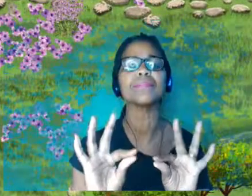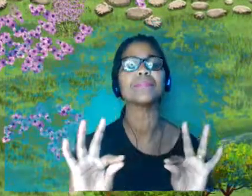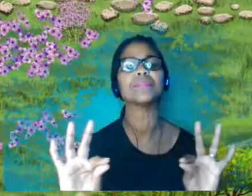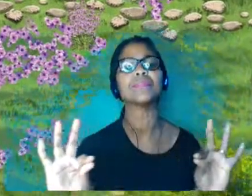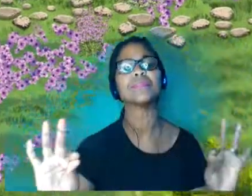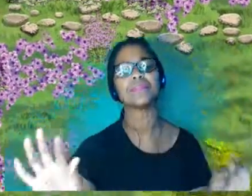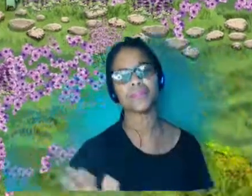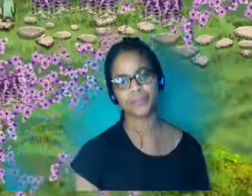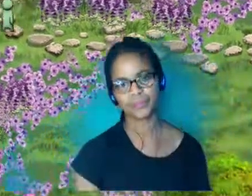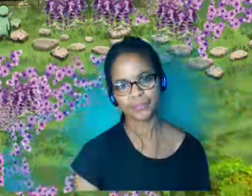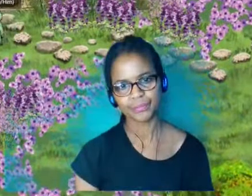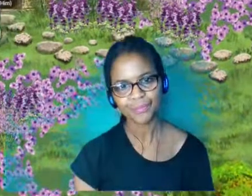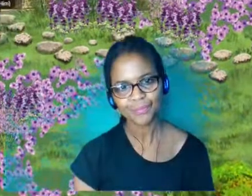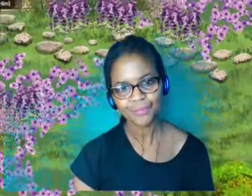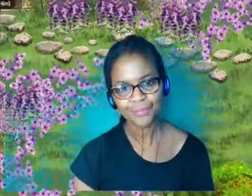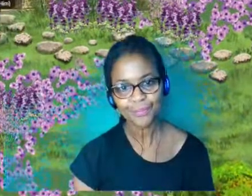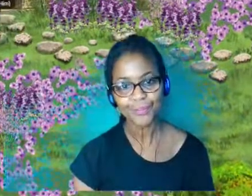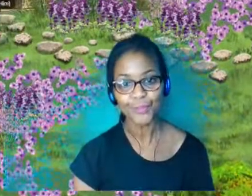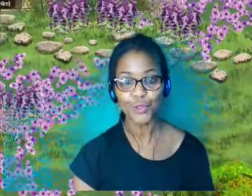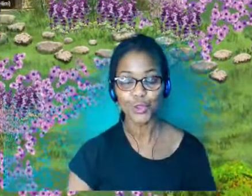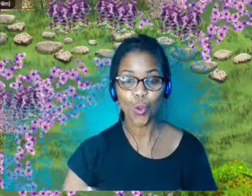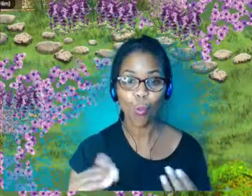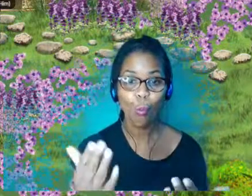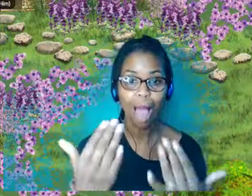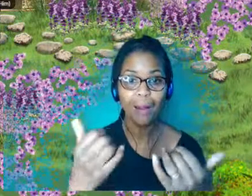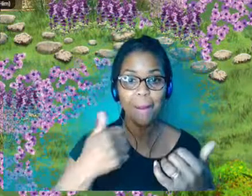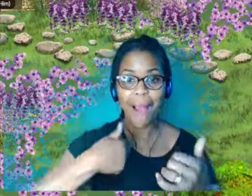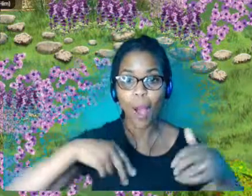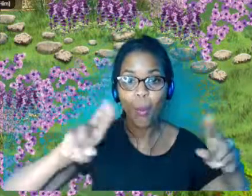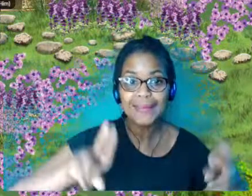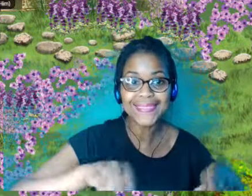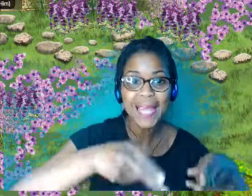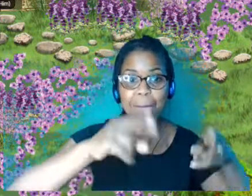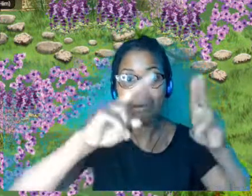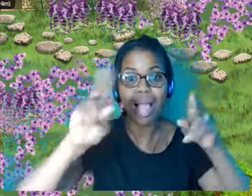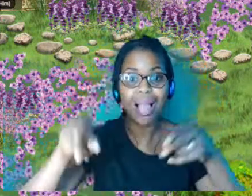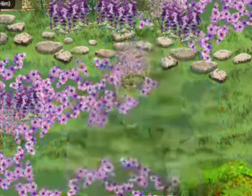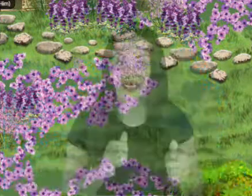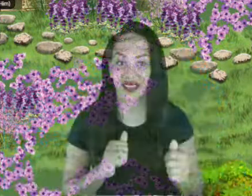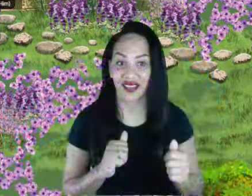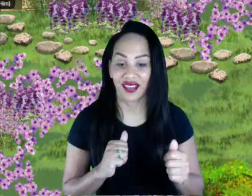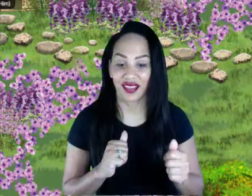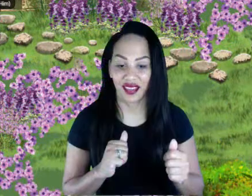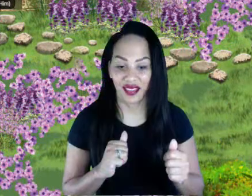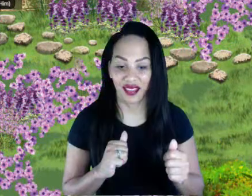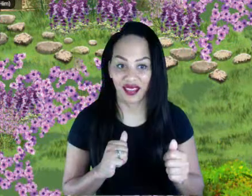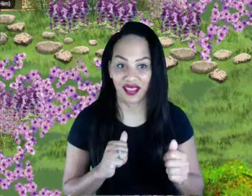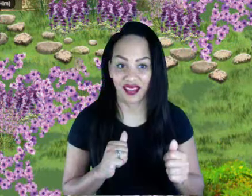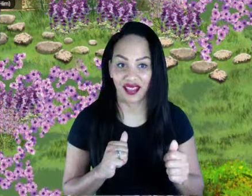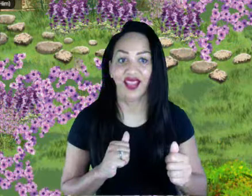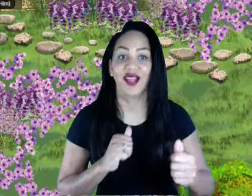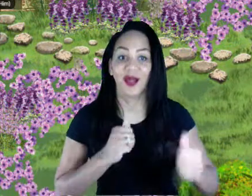So welcome to our temple, our virtual temple, where you can choose to click on this meditation.